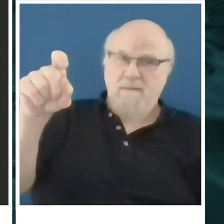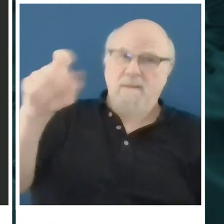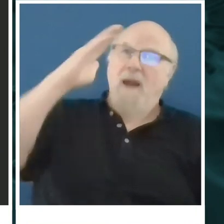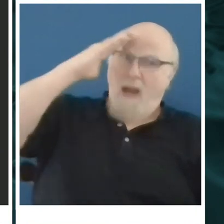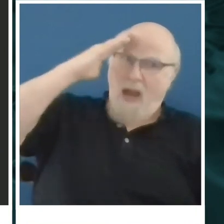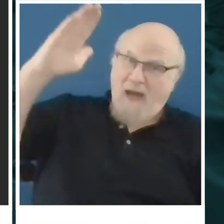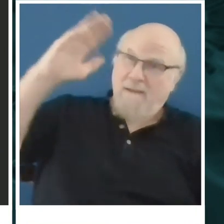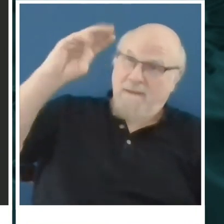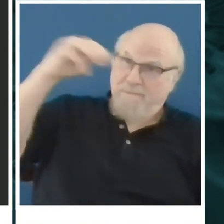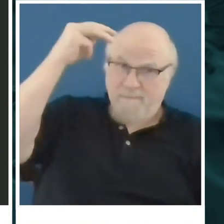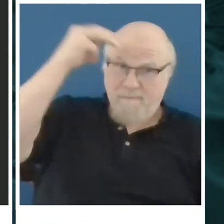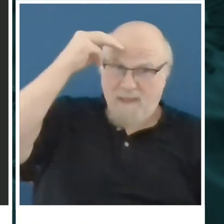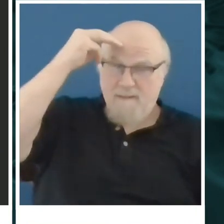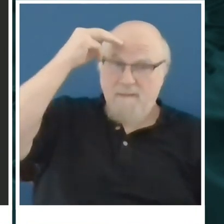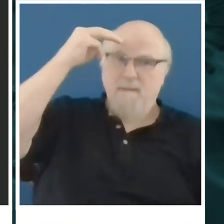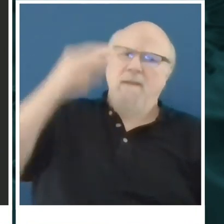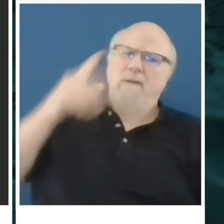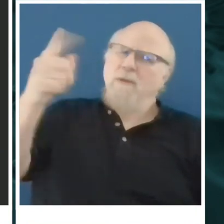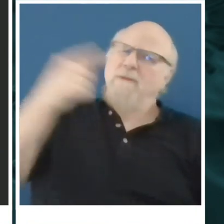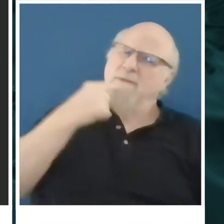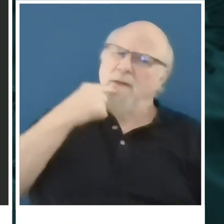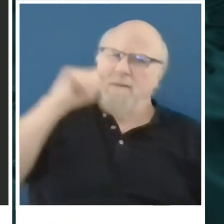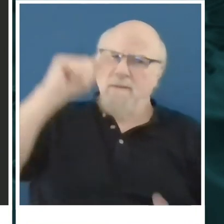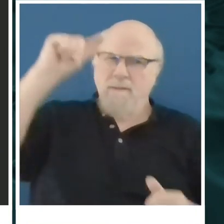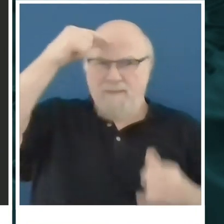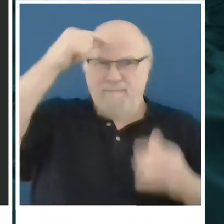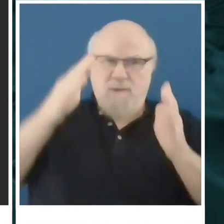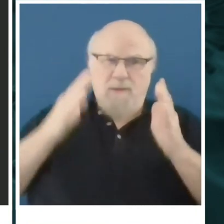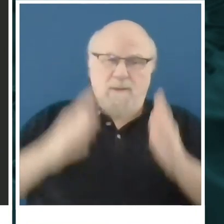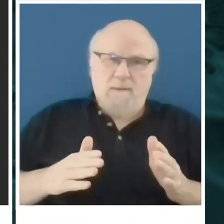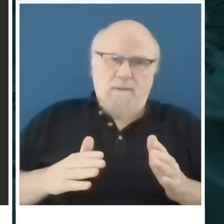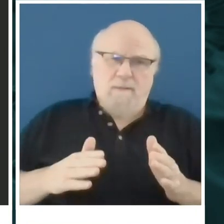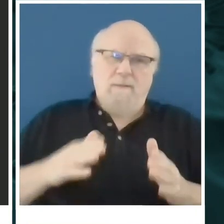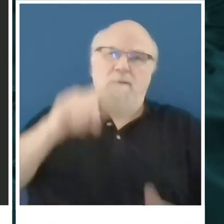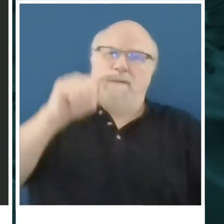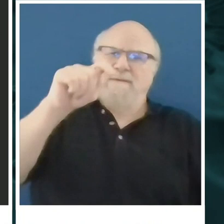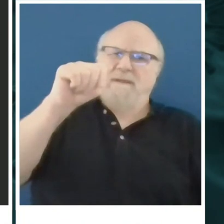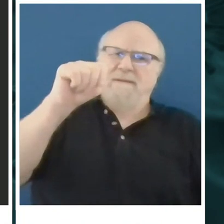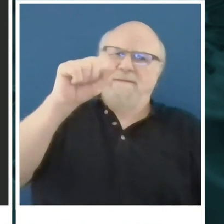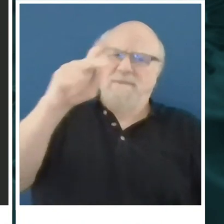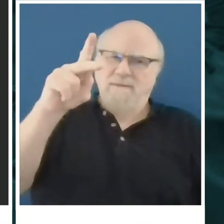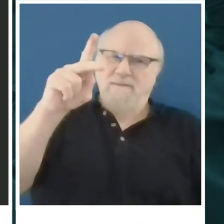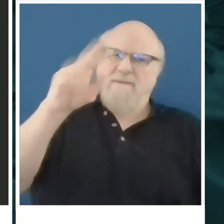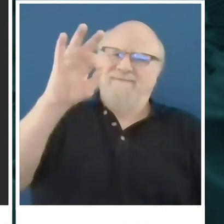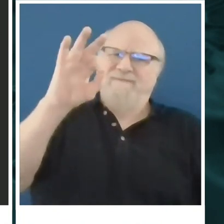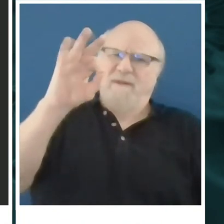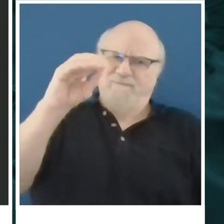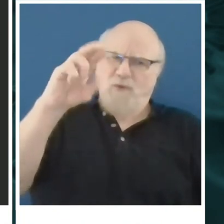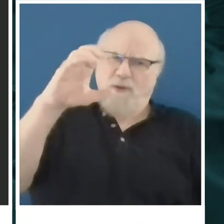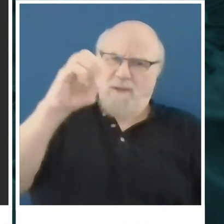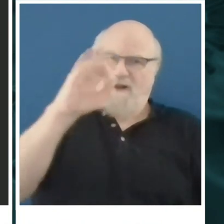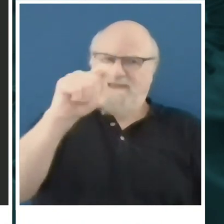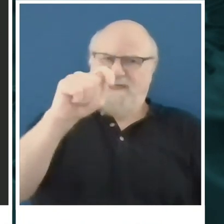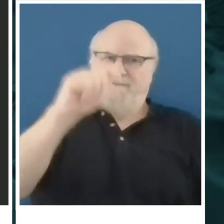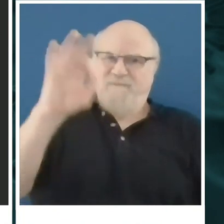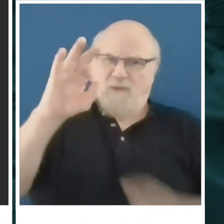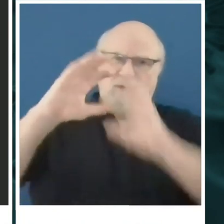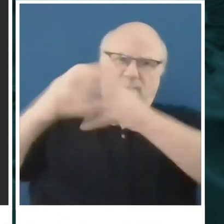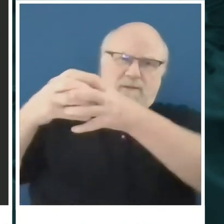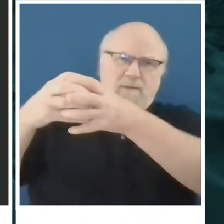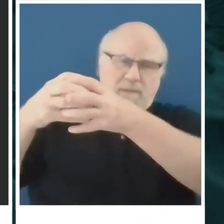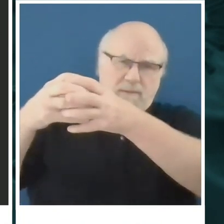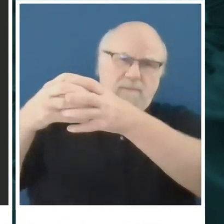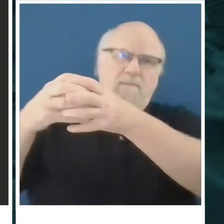Governor DeSantis' reopening task force, he's taken a little bit of criticism in the media about